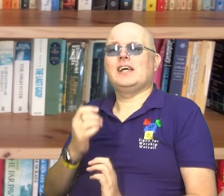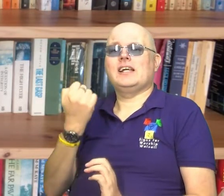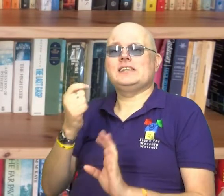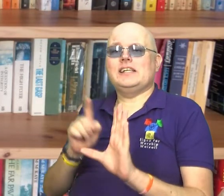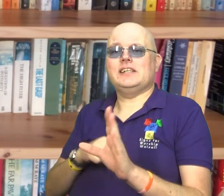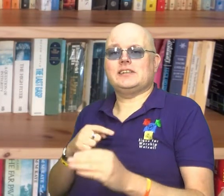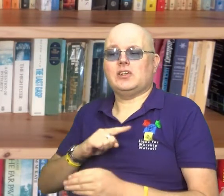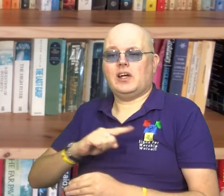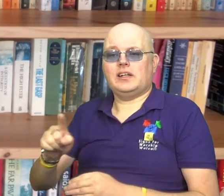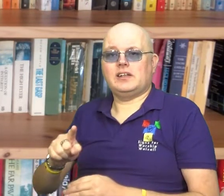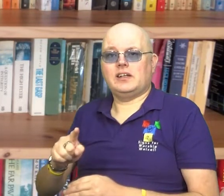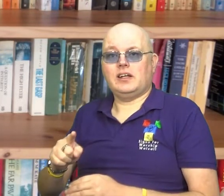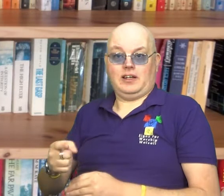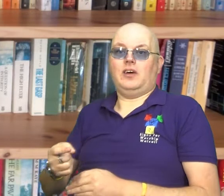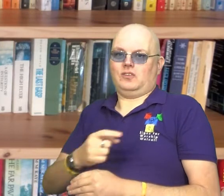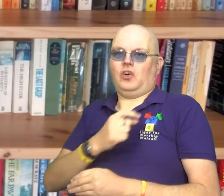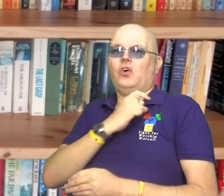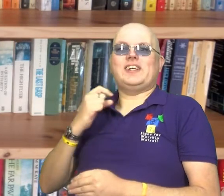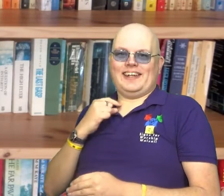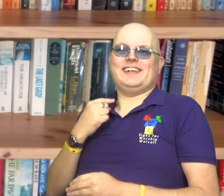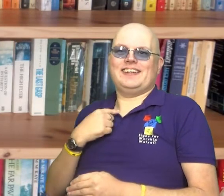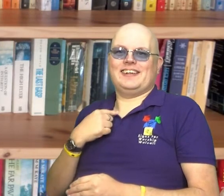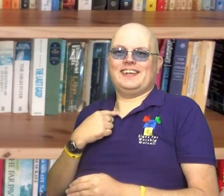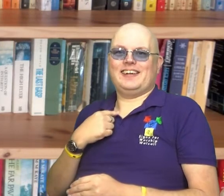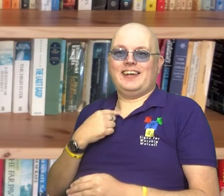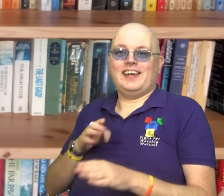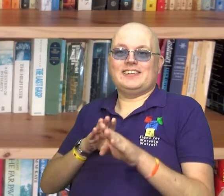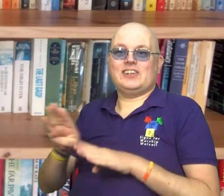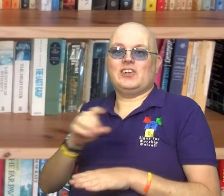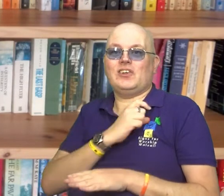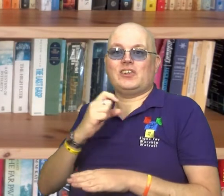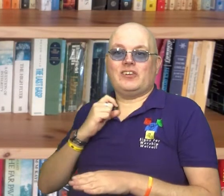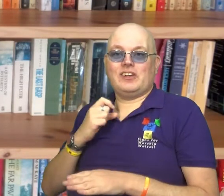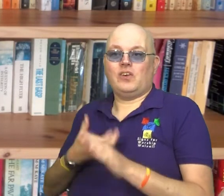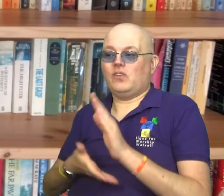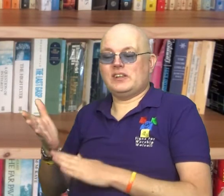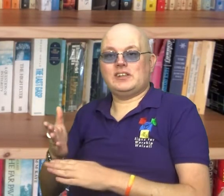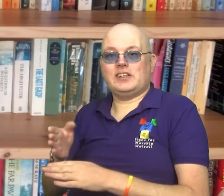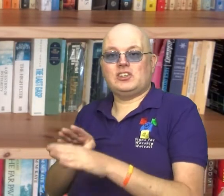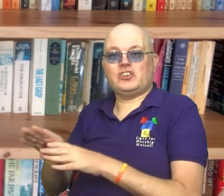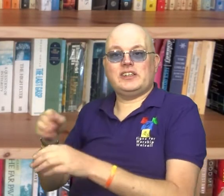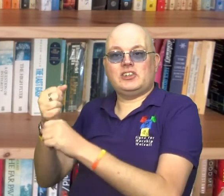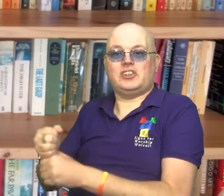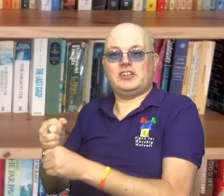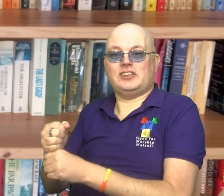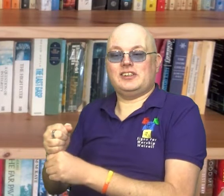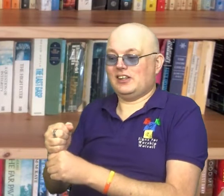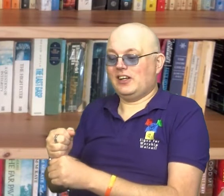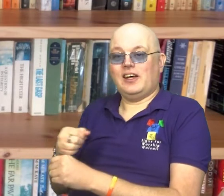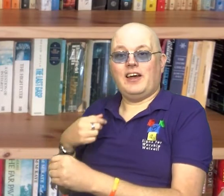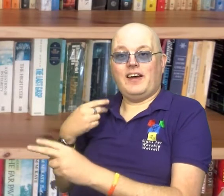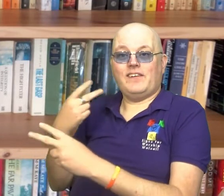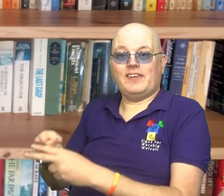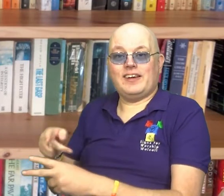Ten years on from that, I got ordained. And as a curate, I arrived at my training church. And within weeks of